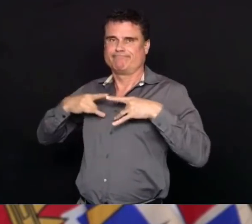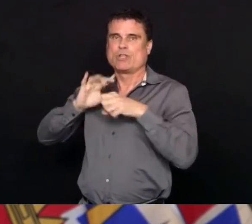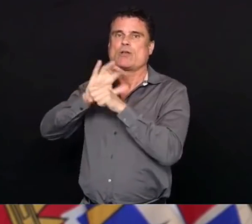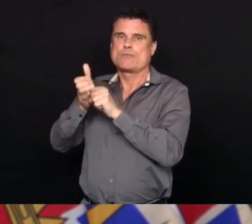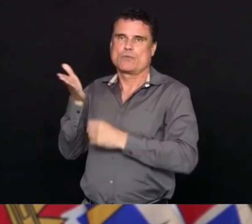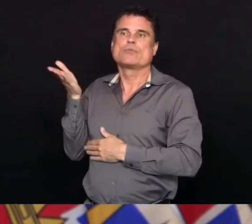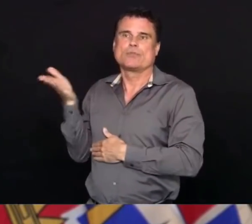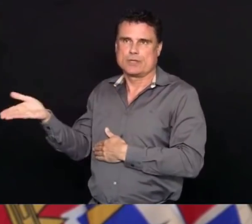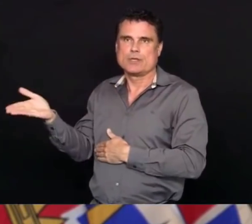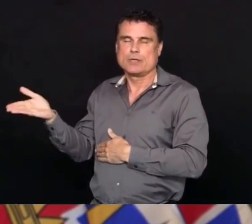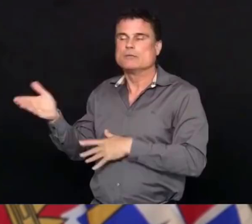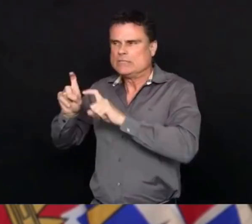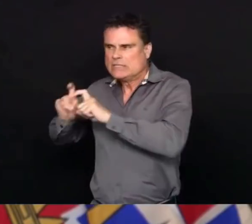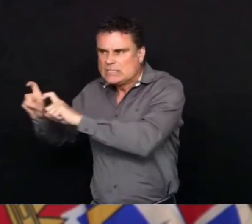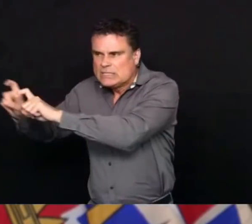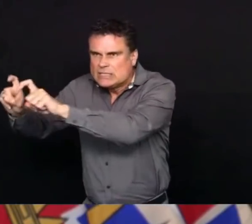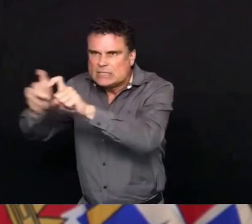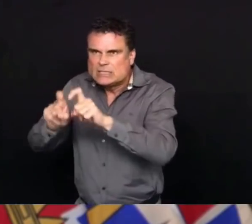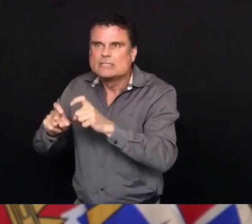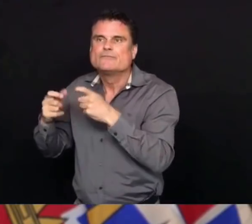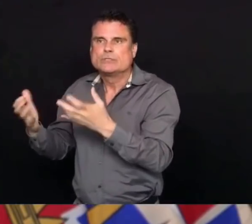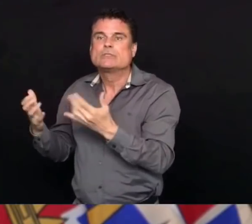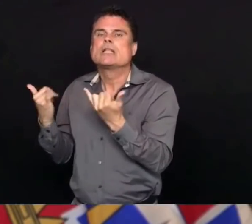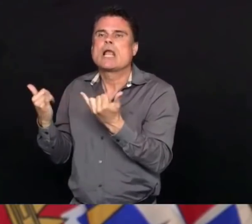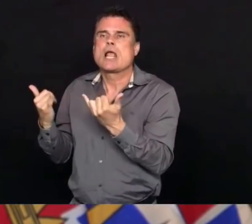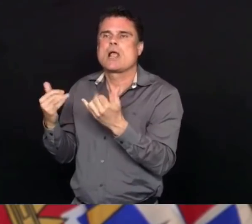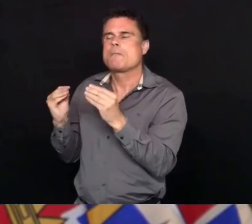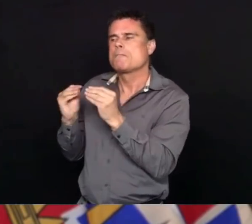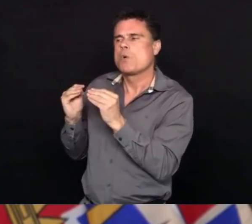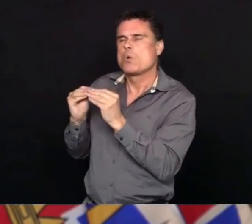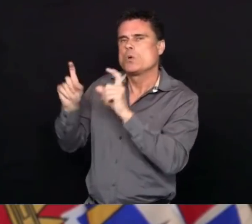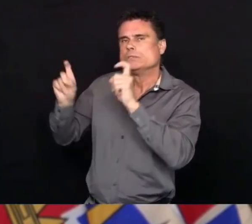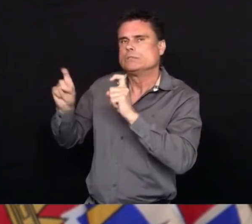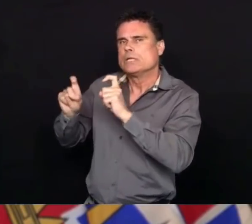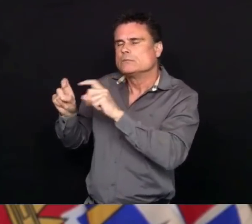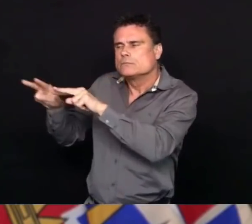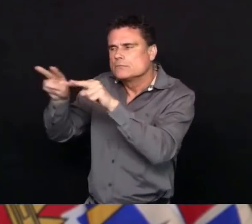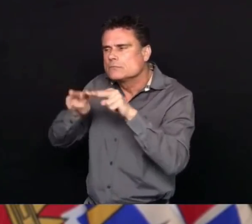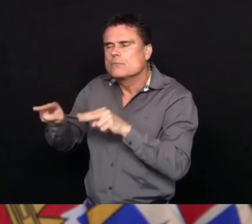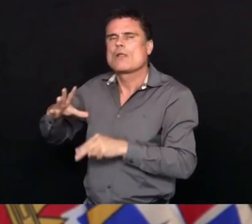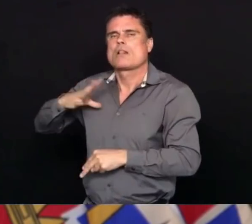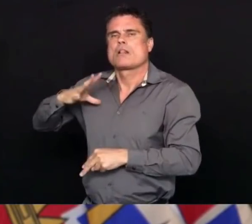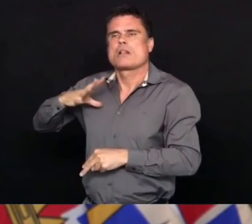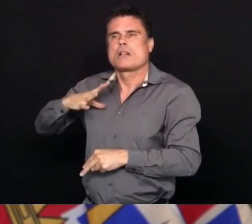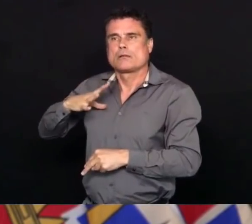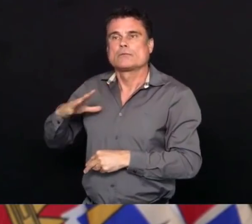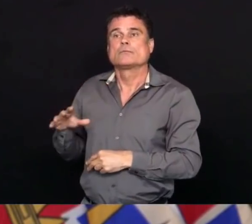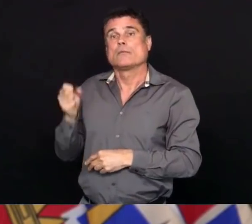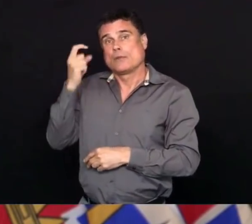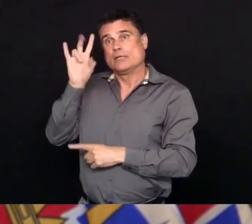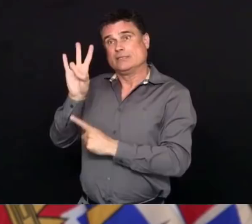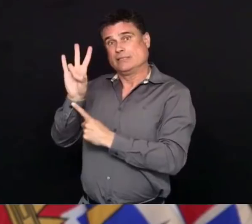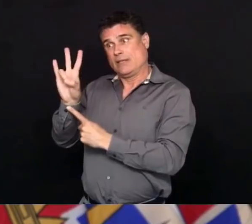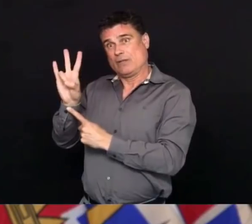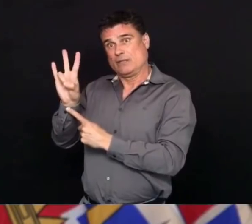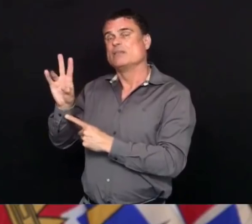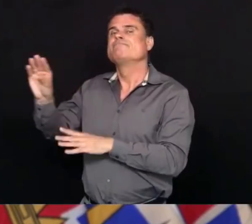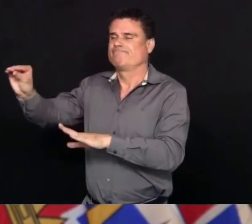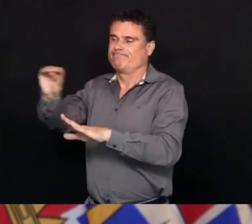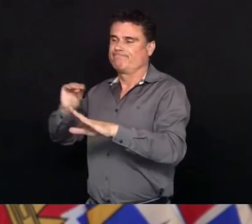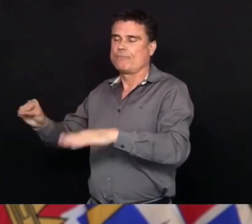pending and we currently have seven people from that facility who are in hospital in BC.